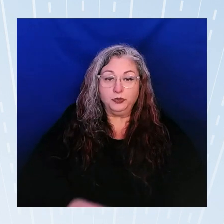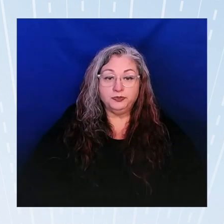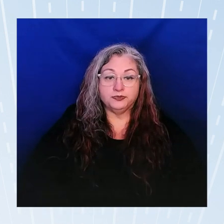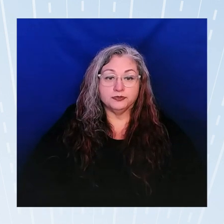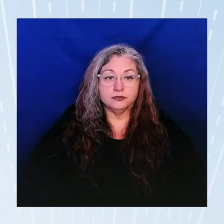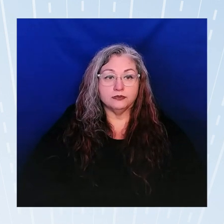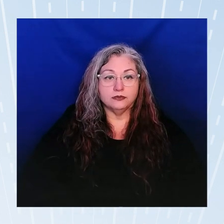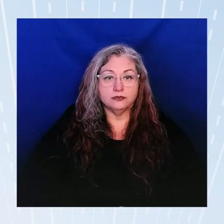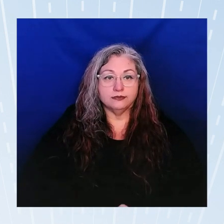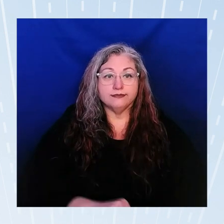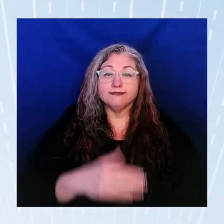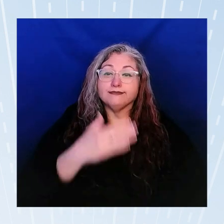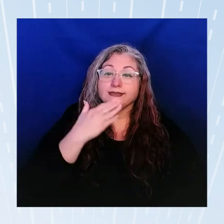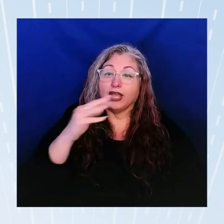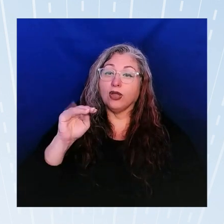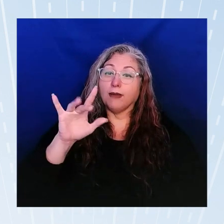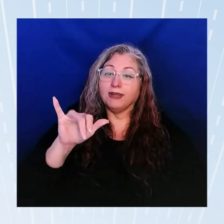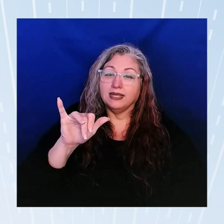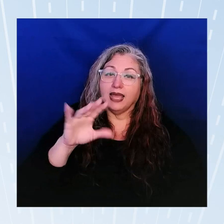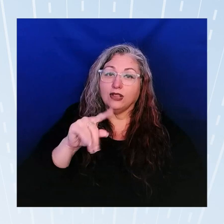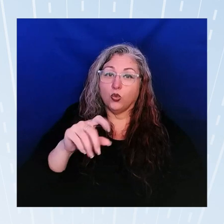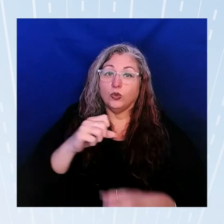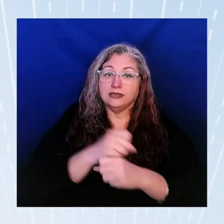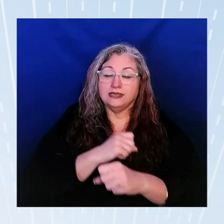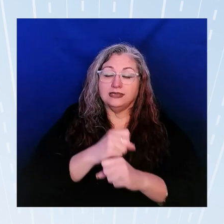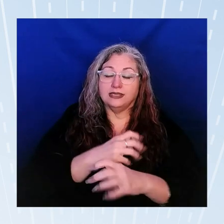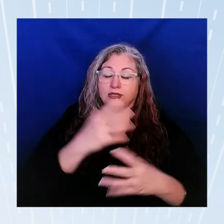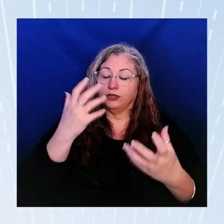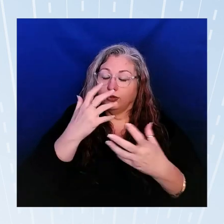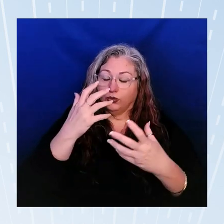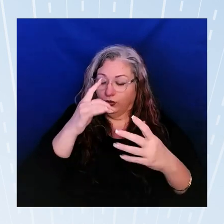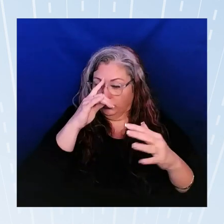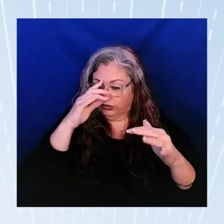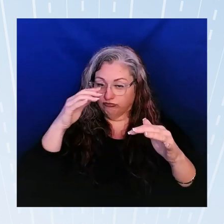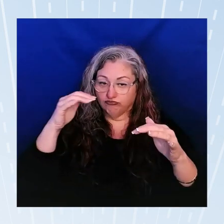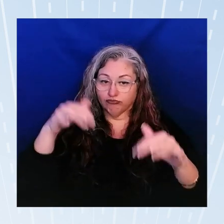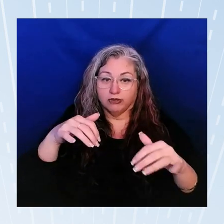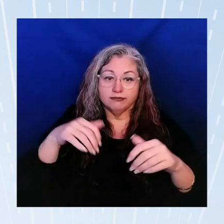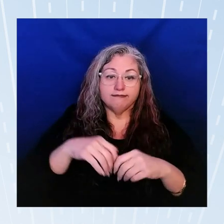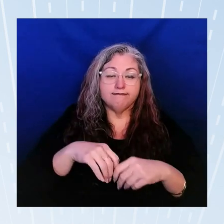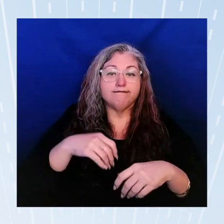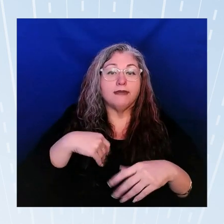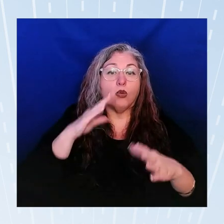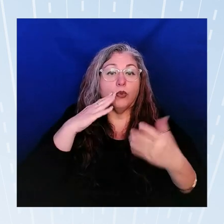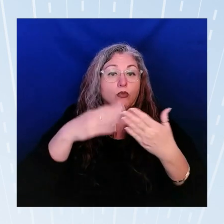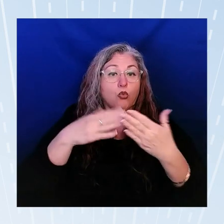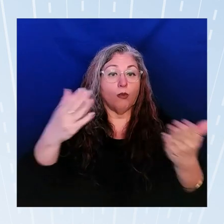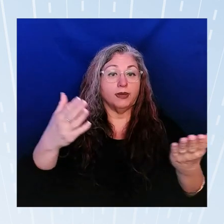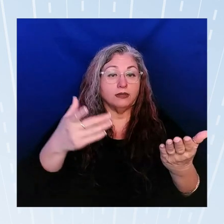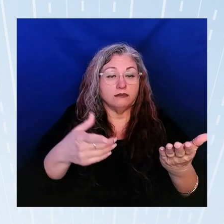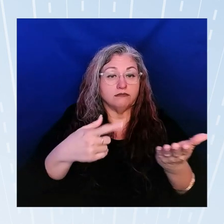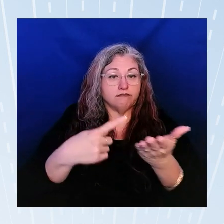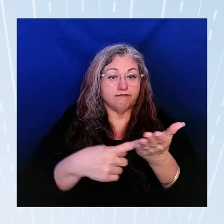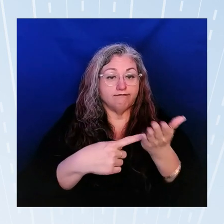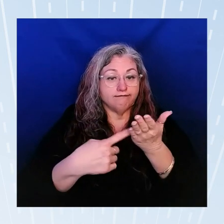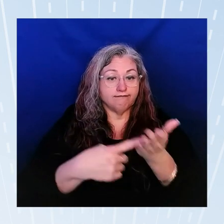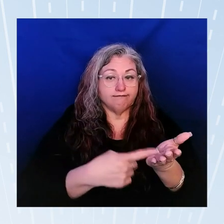Thank you Emily and those statistics are jarring I am going to open it up for conversation